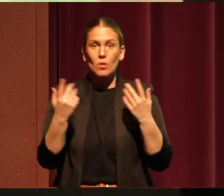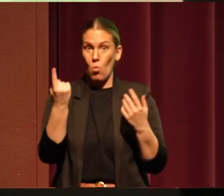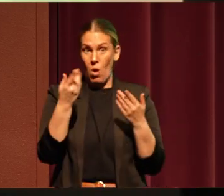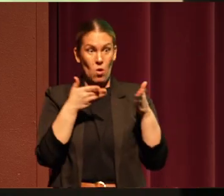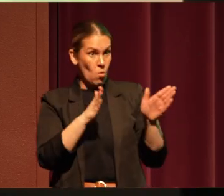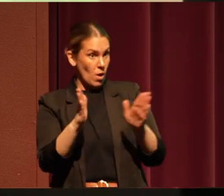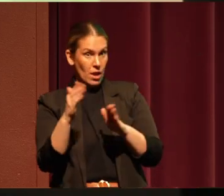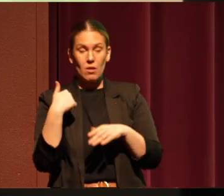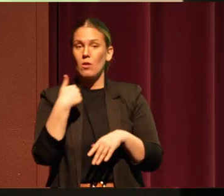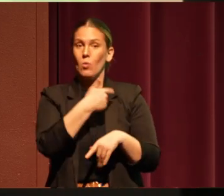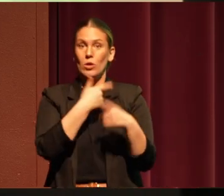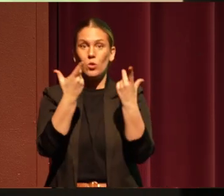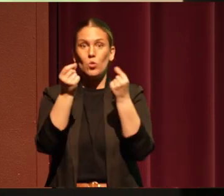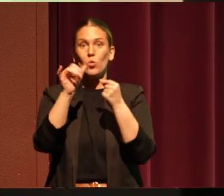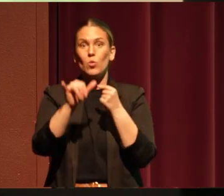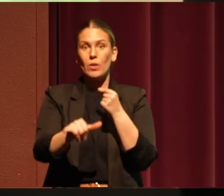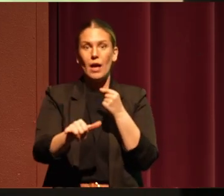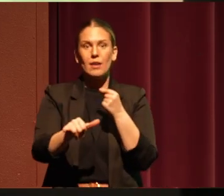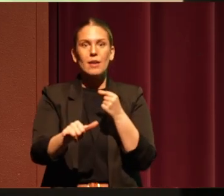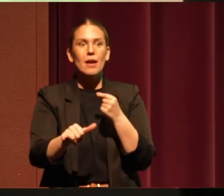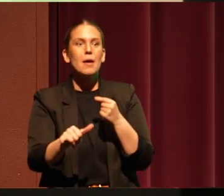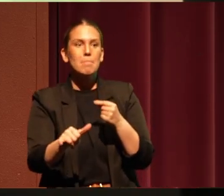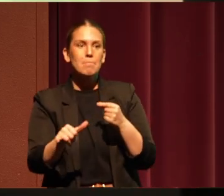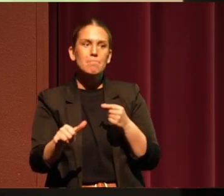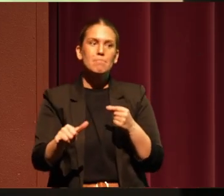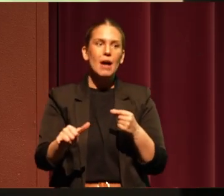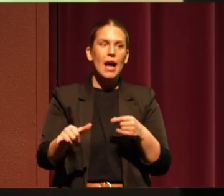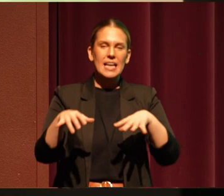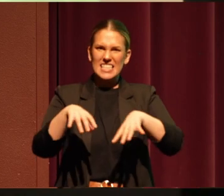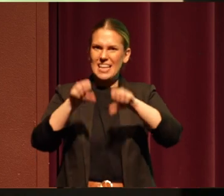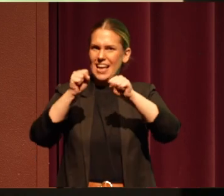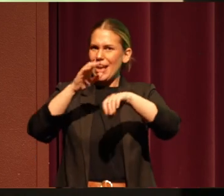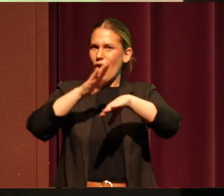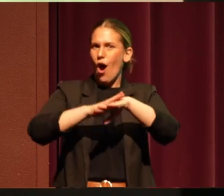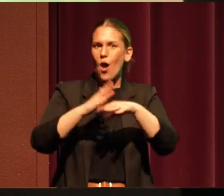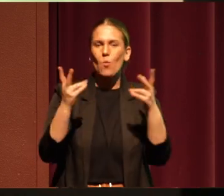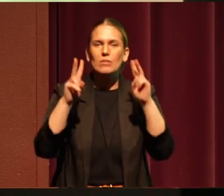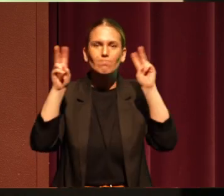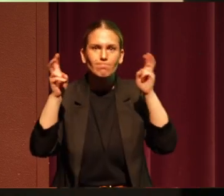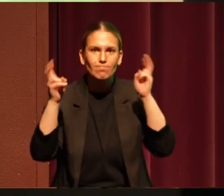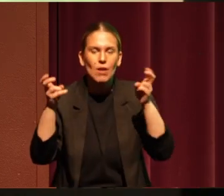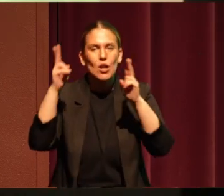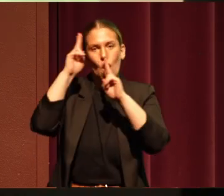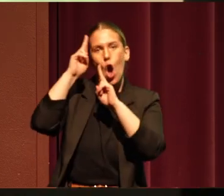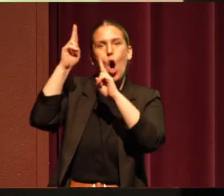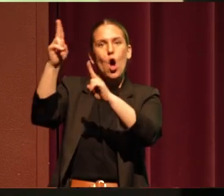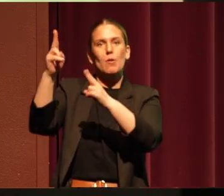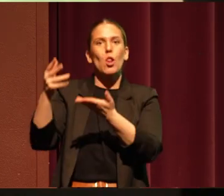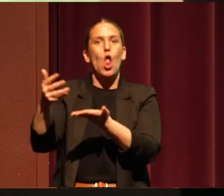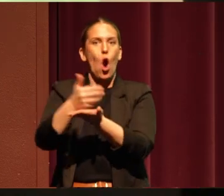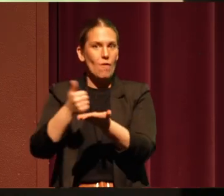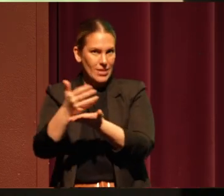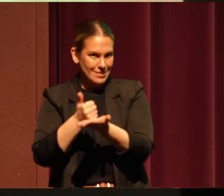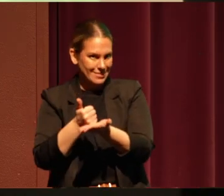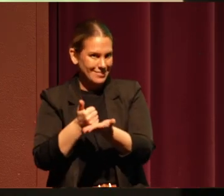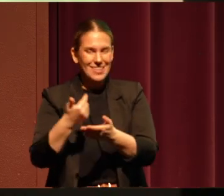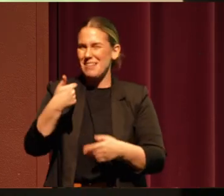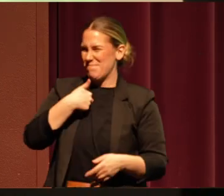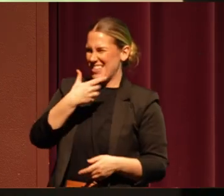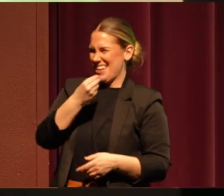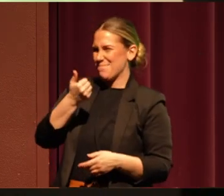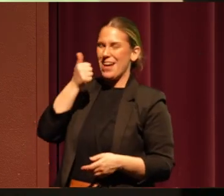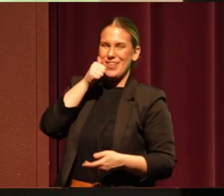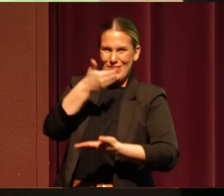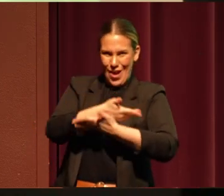that is by taking on the meaning of an honorable harvest. This is my seven-year-old daughter. And we went out huckleberry picking